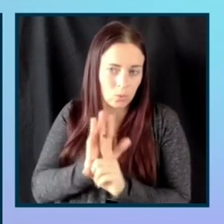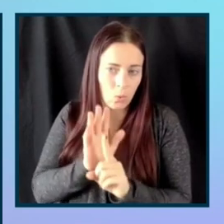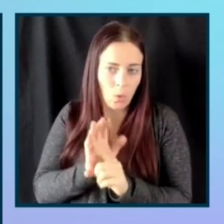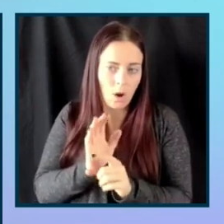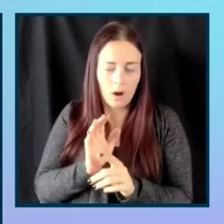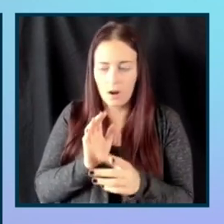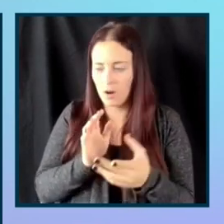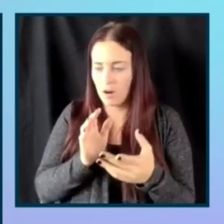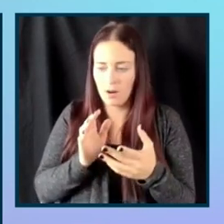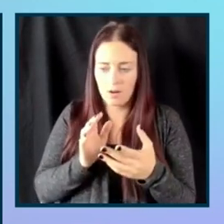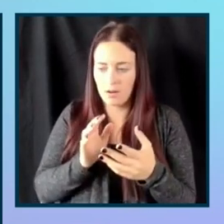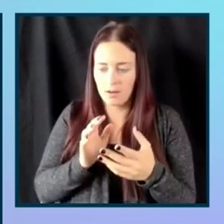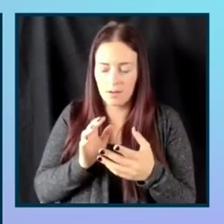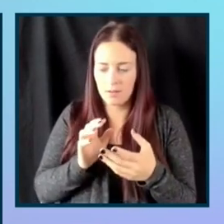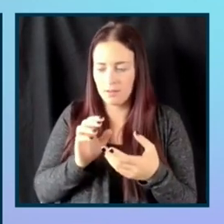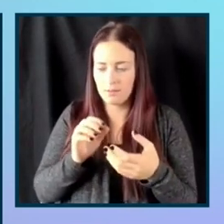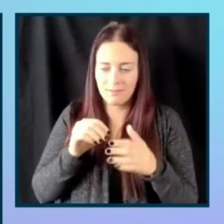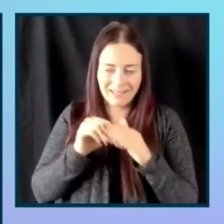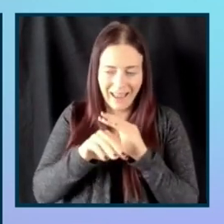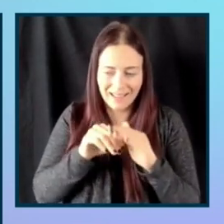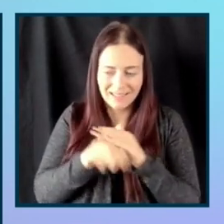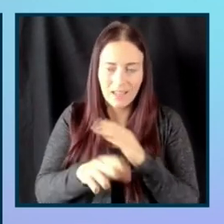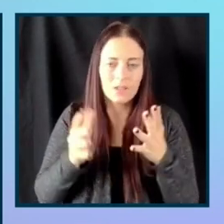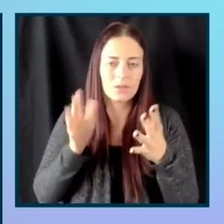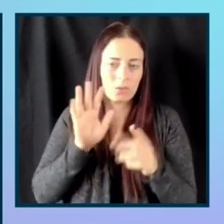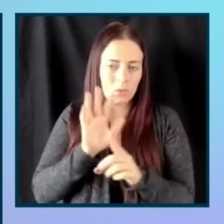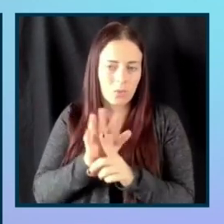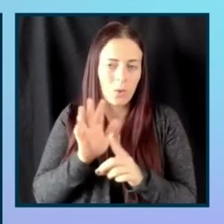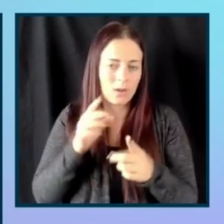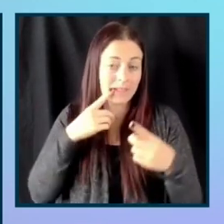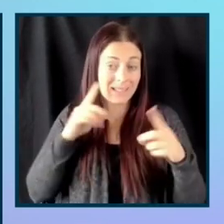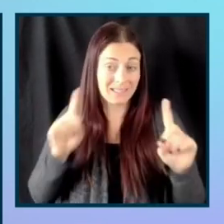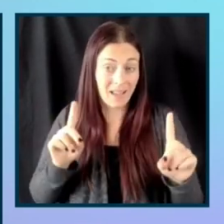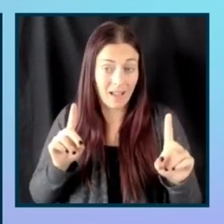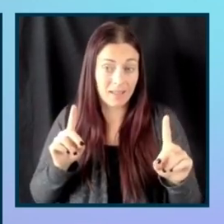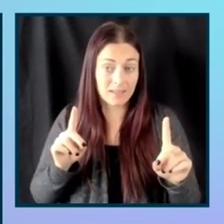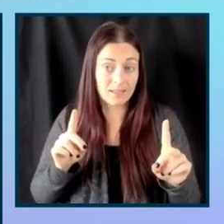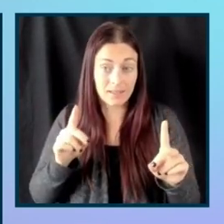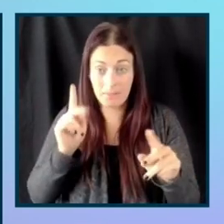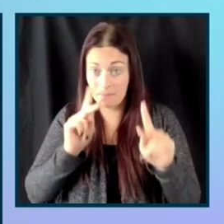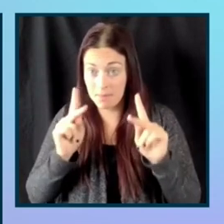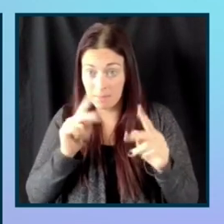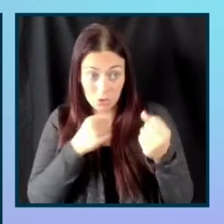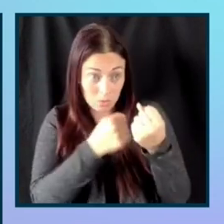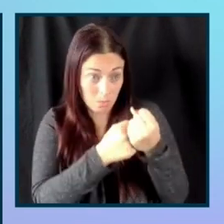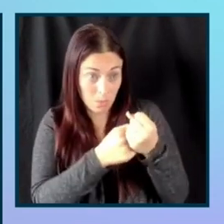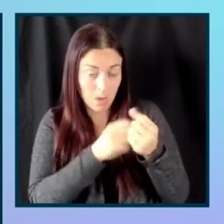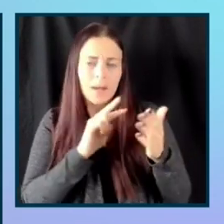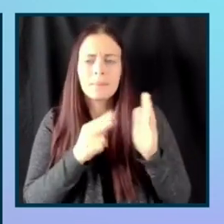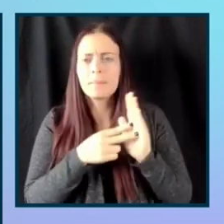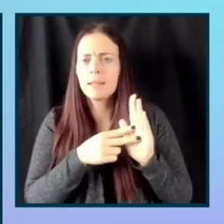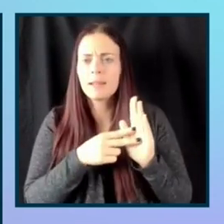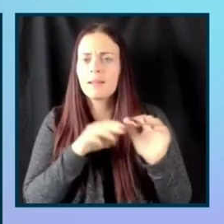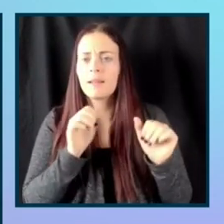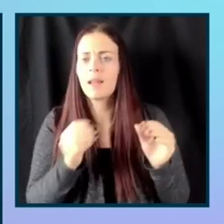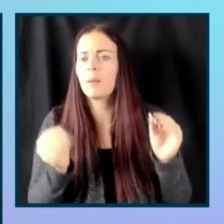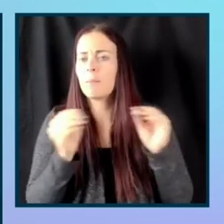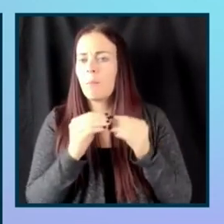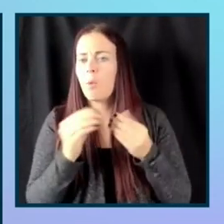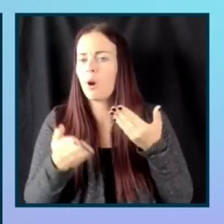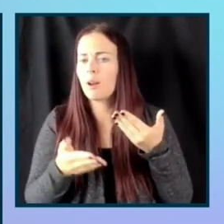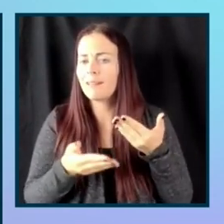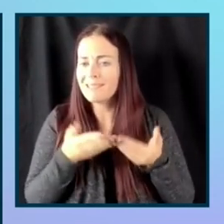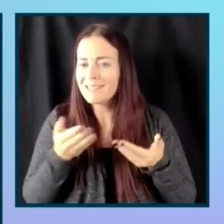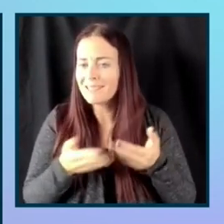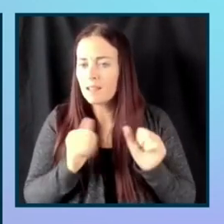are able to see the successes that you have, the easier it will be in the long run to, to convince people that